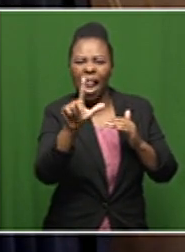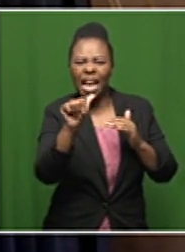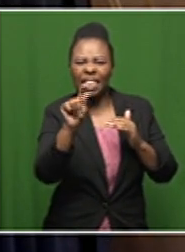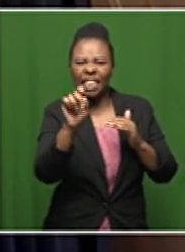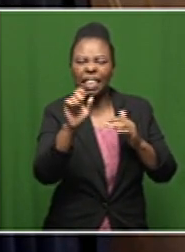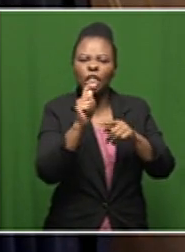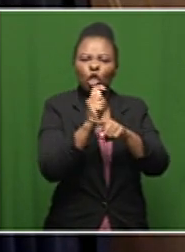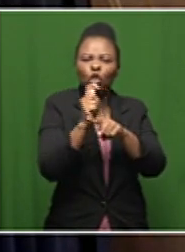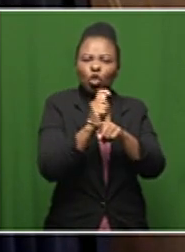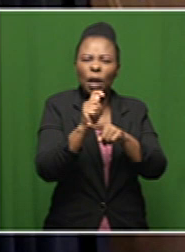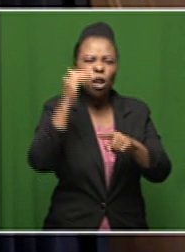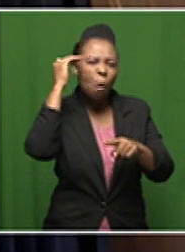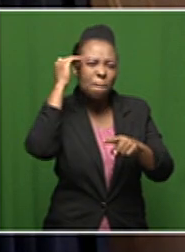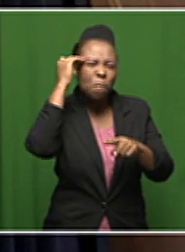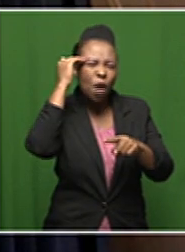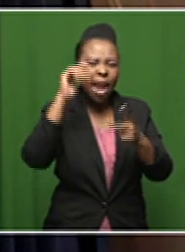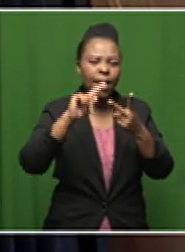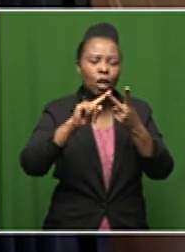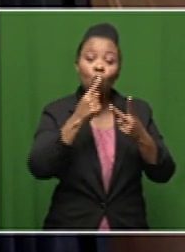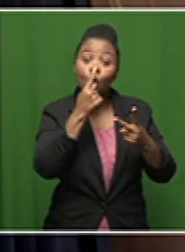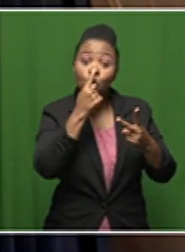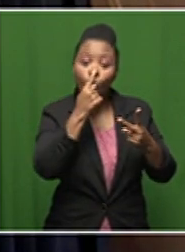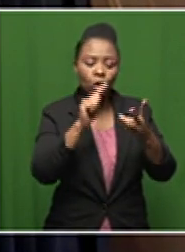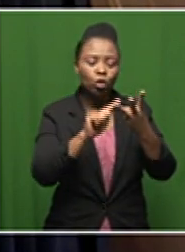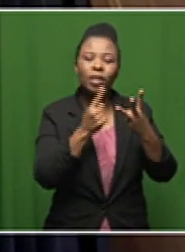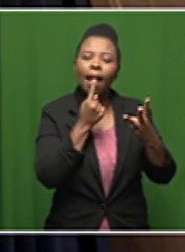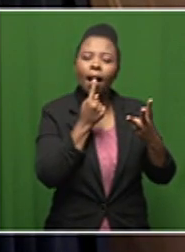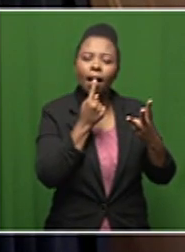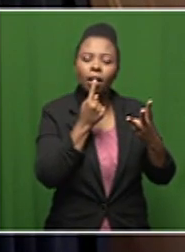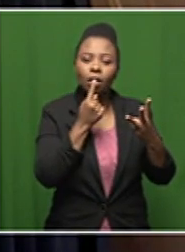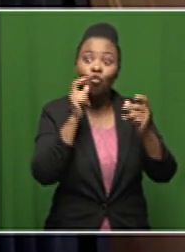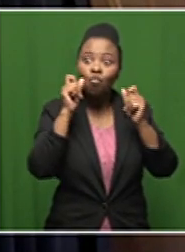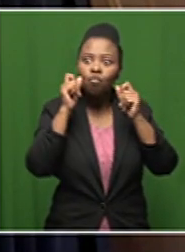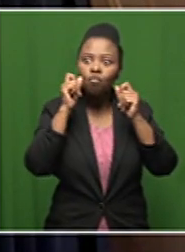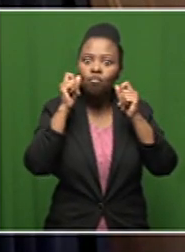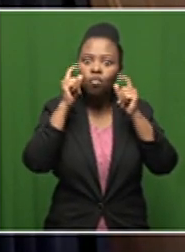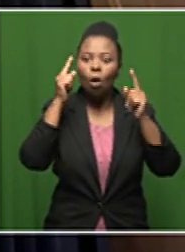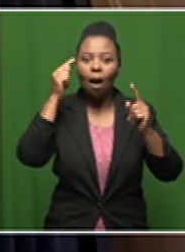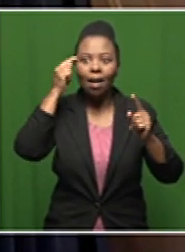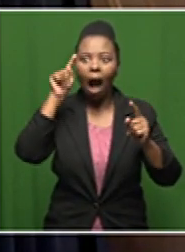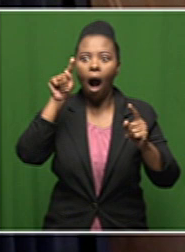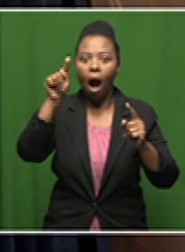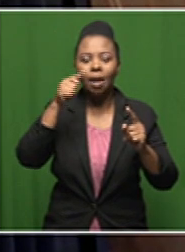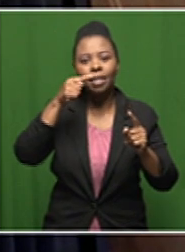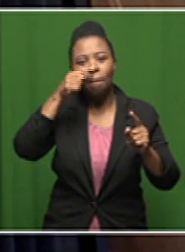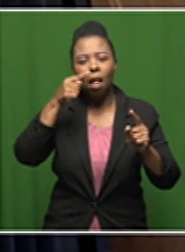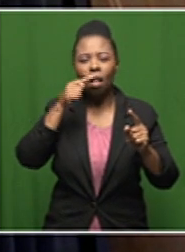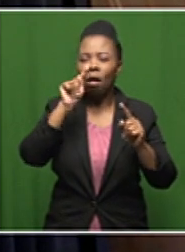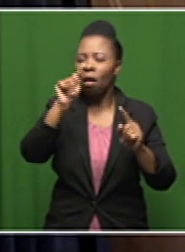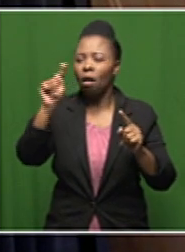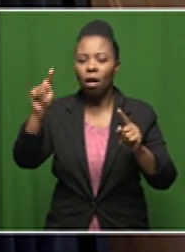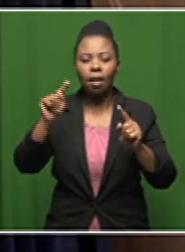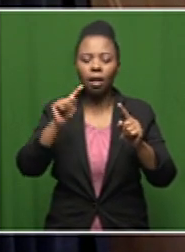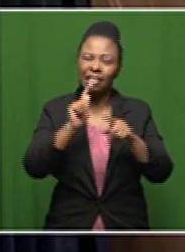brain and your nose and your tongue um start recognizing certain smells and tastes yeah so there are